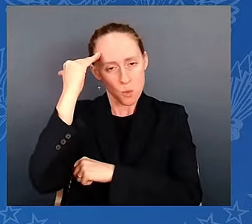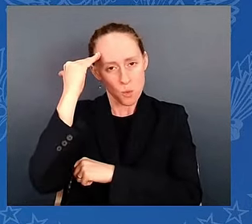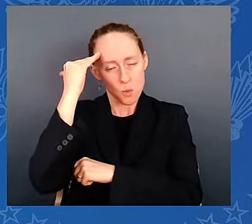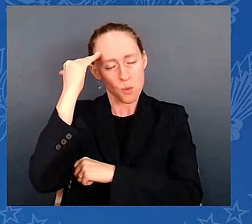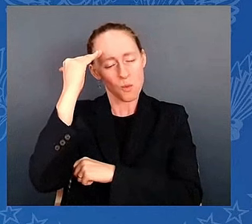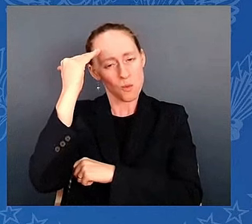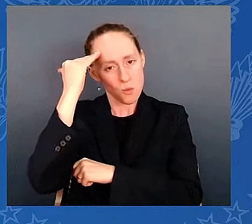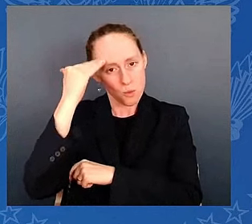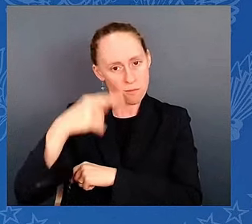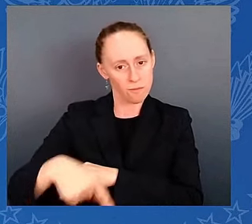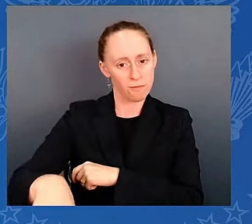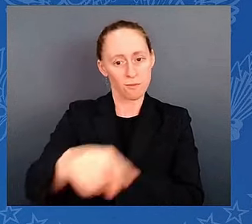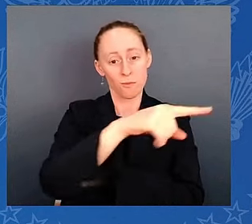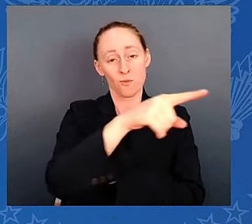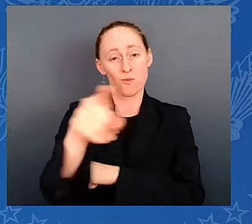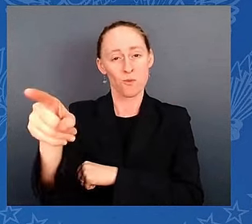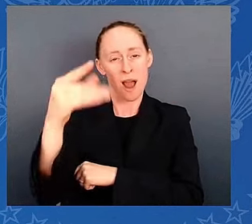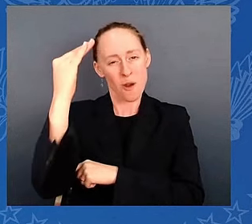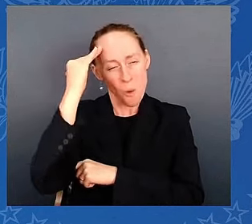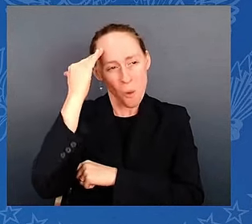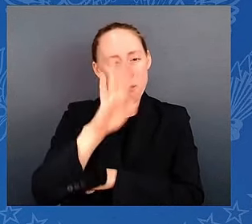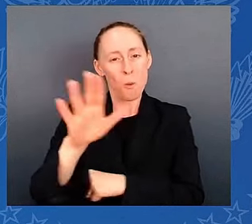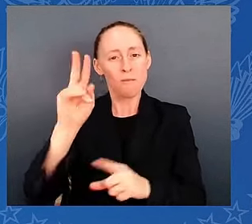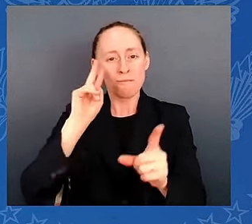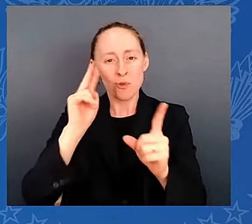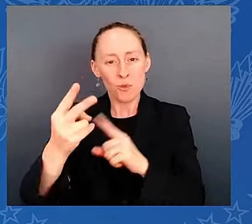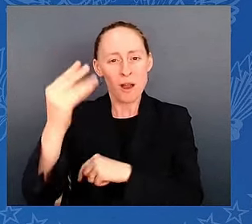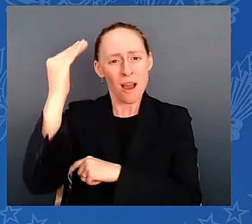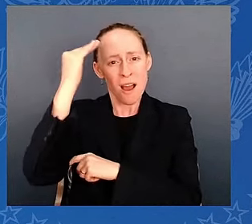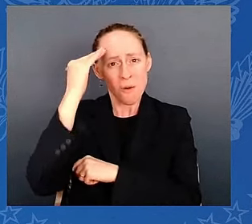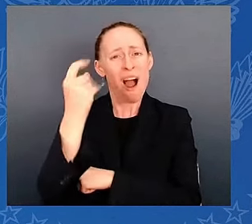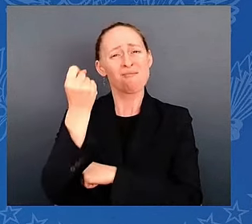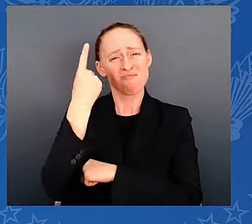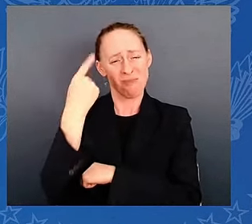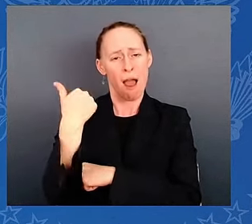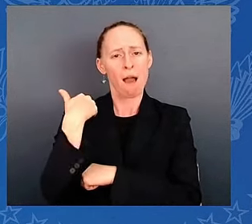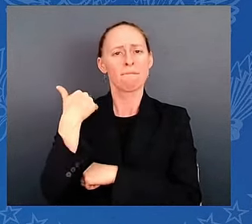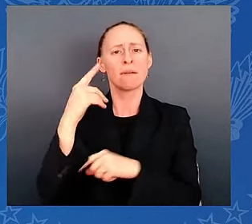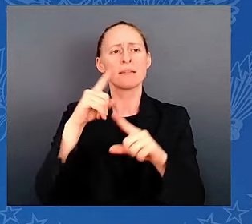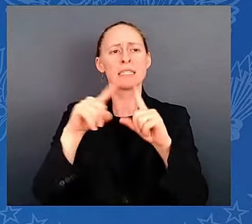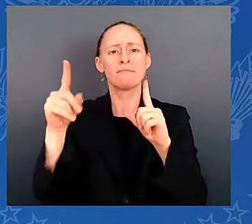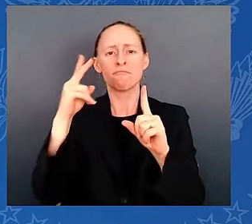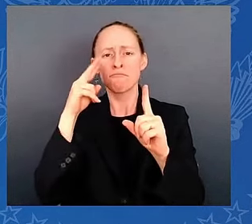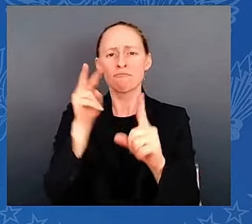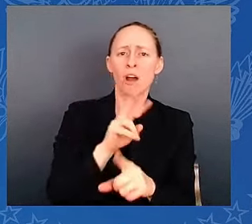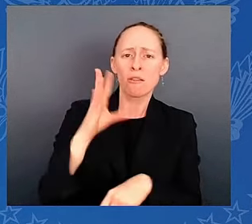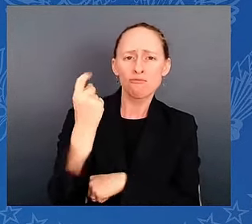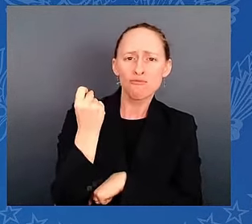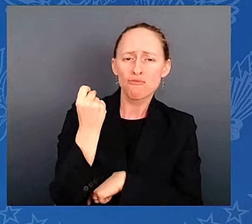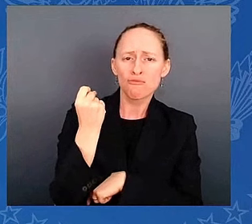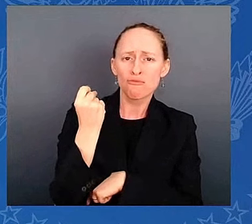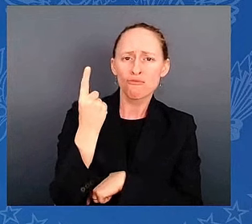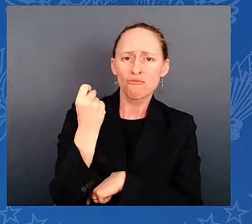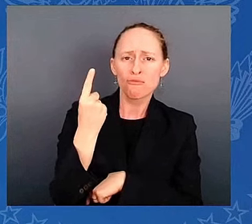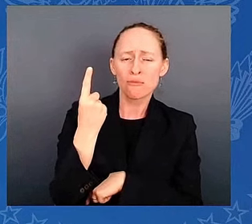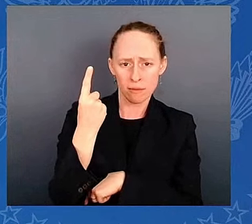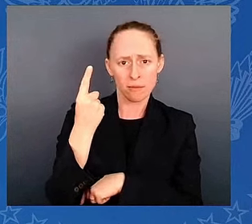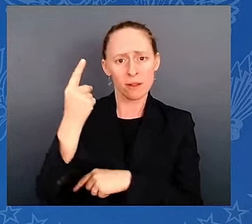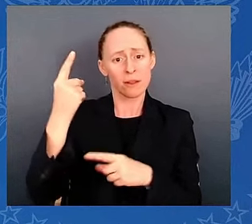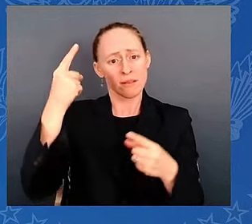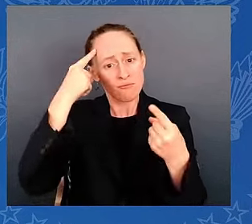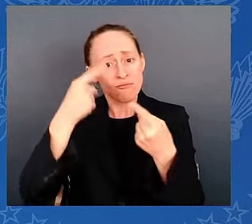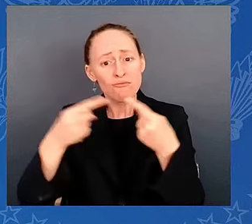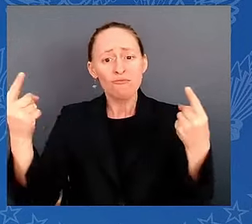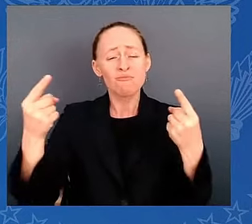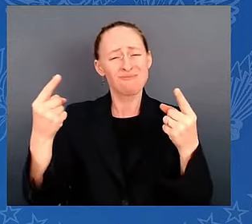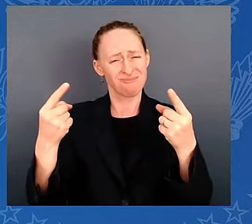view as to the direction our country should take. Disagreement is inevitable in American democracy. It's part of human nature. But